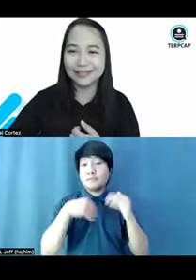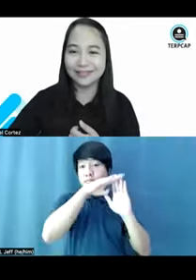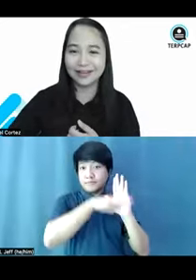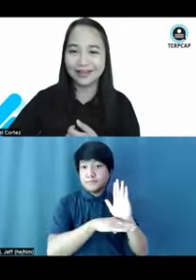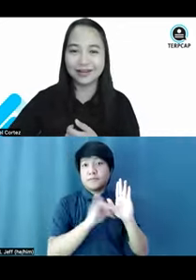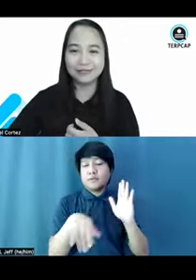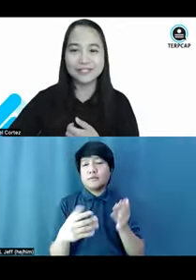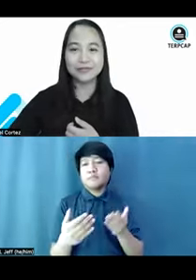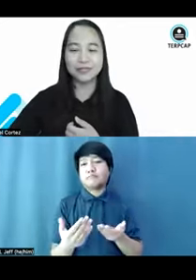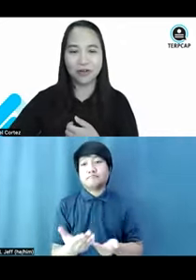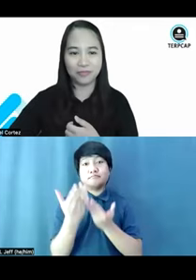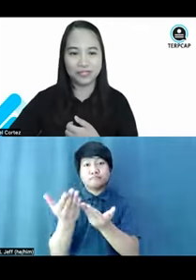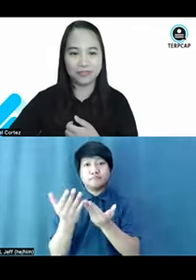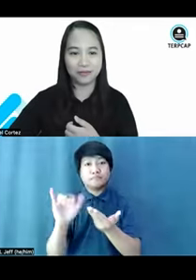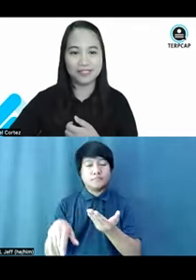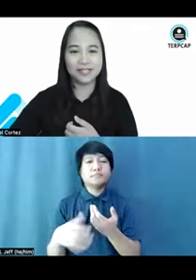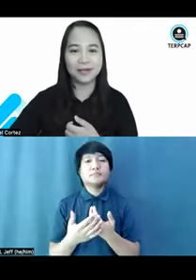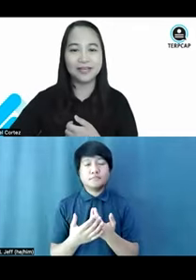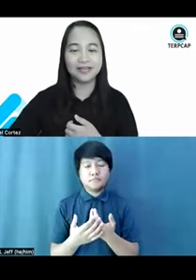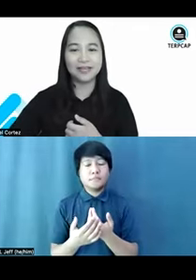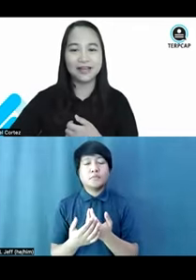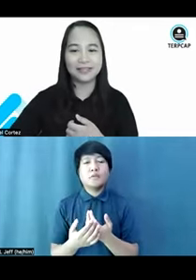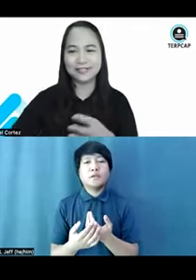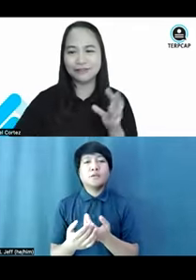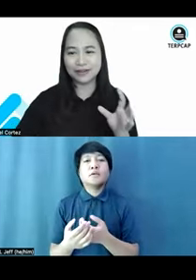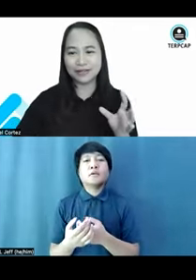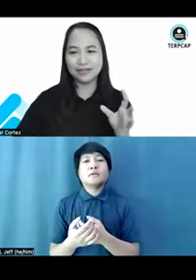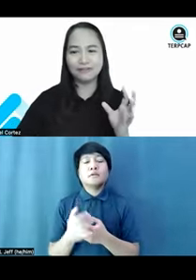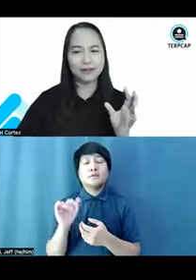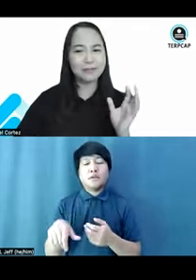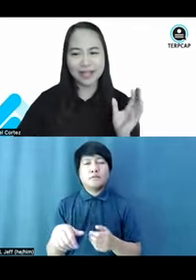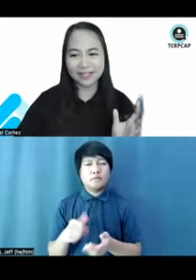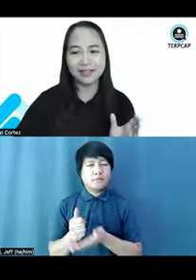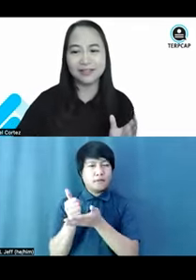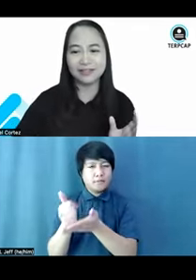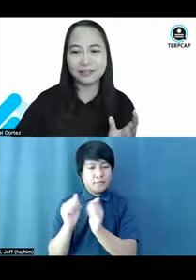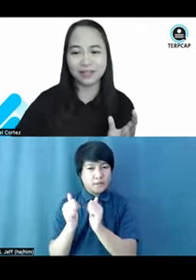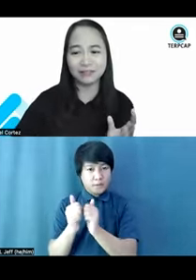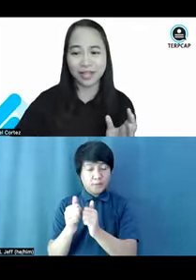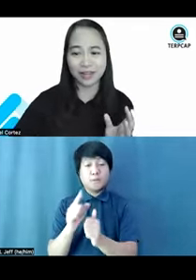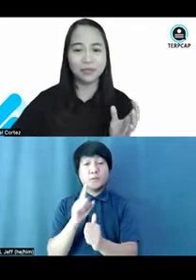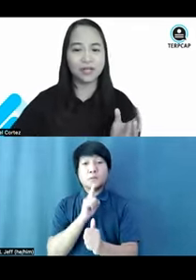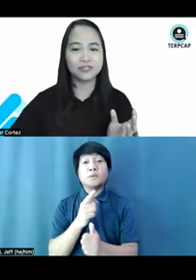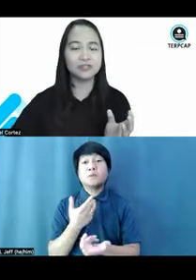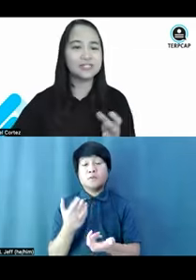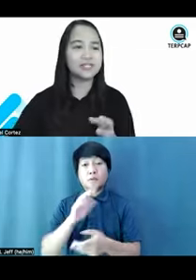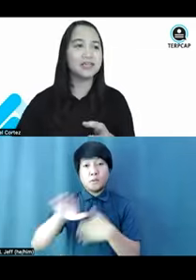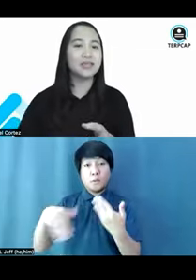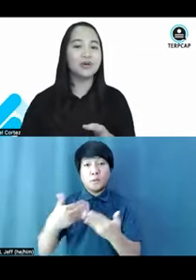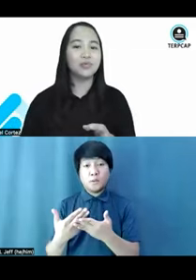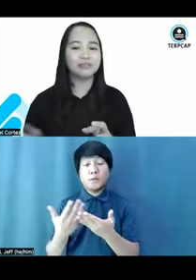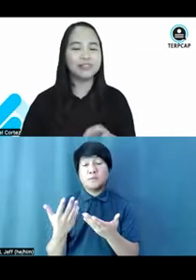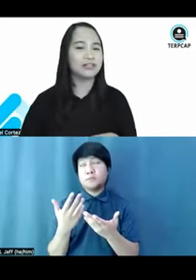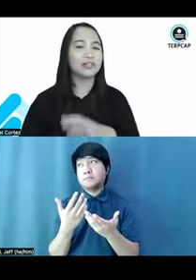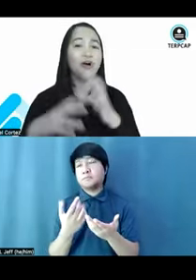reasonable accommodations. Now, this is very, very practical for everyone. So, let's say